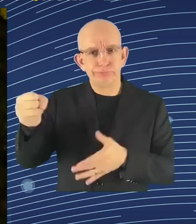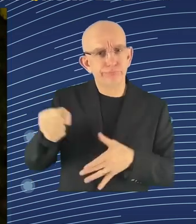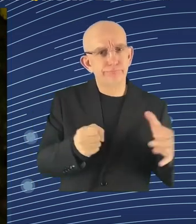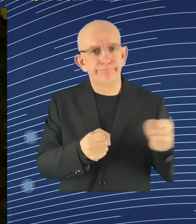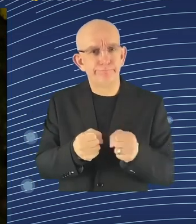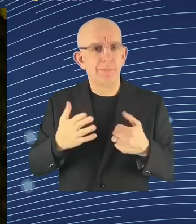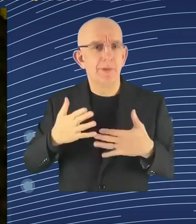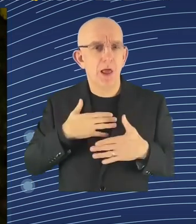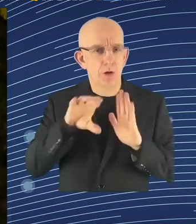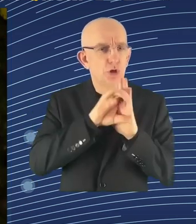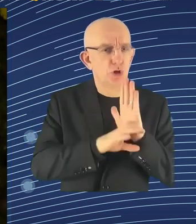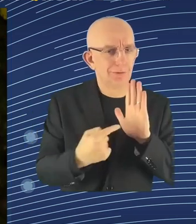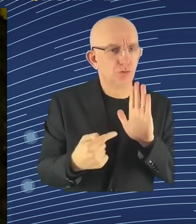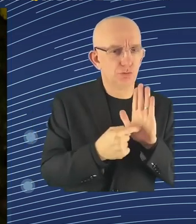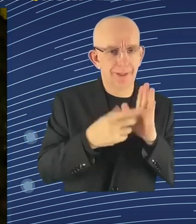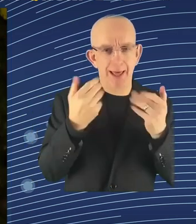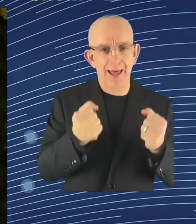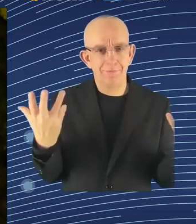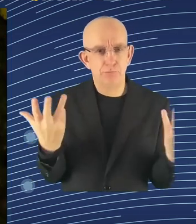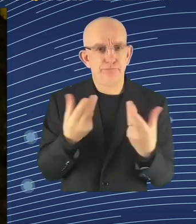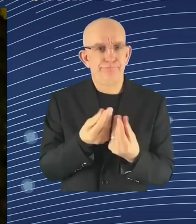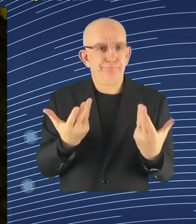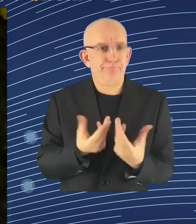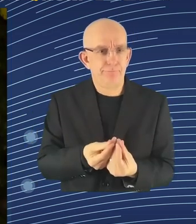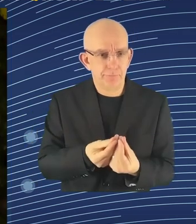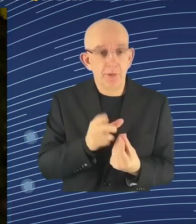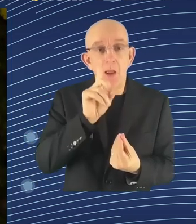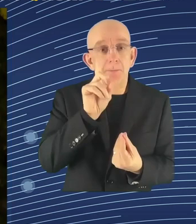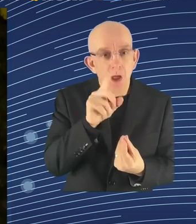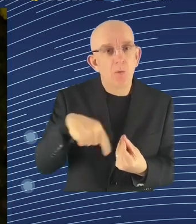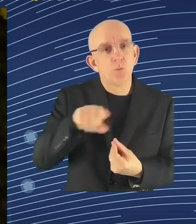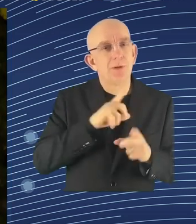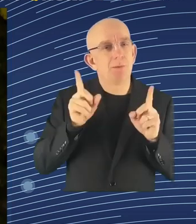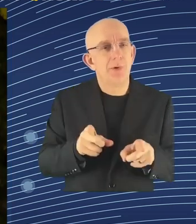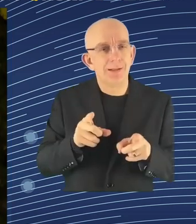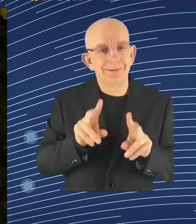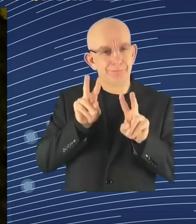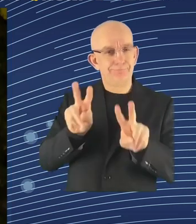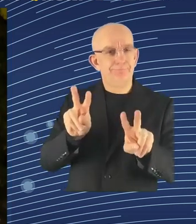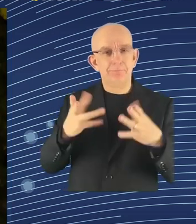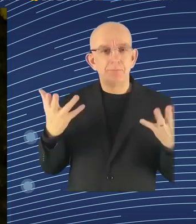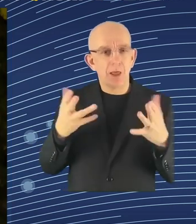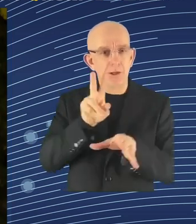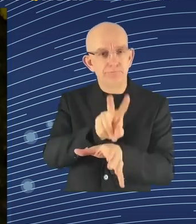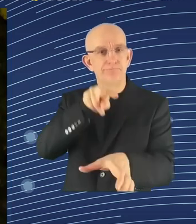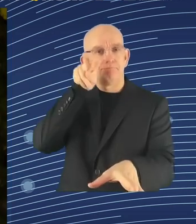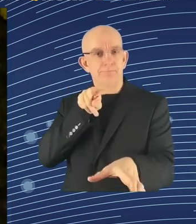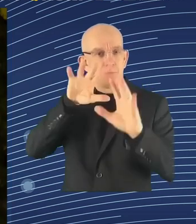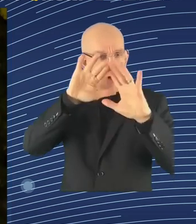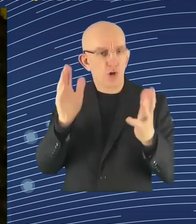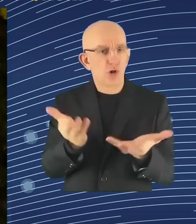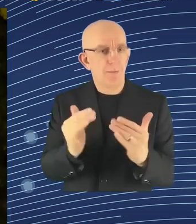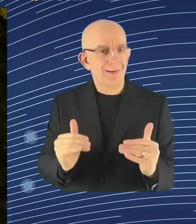the 2025 conference for standard setting and the idea is really here to create a global level playing